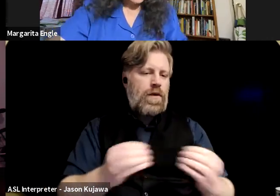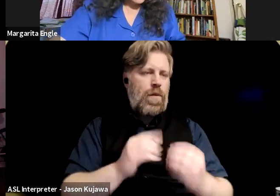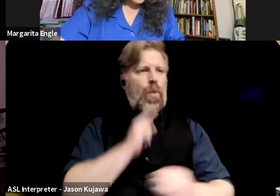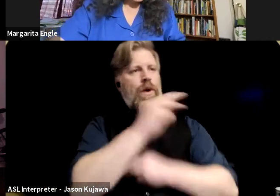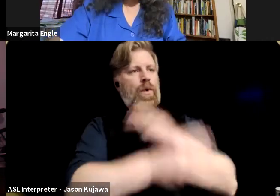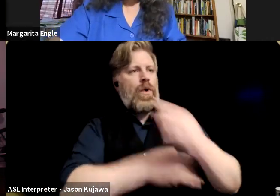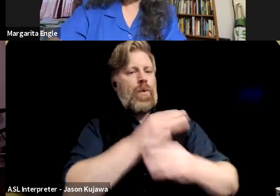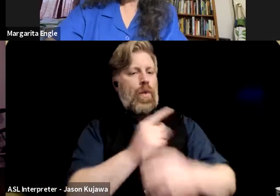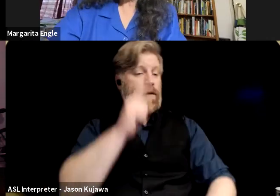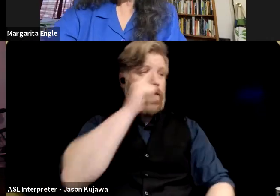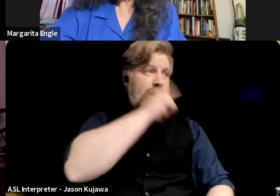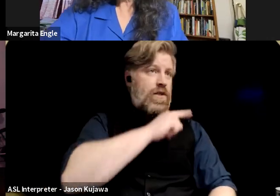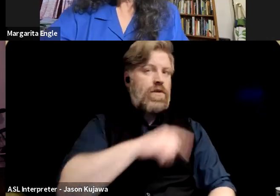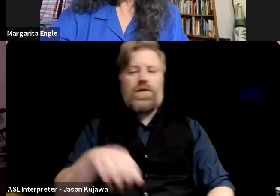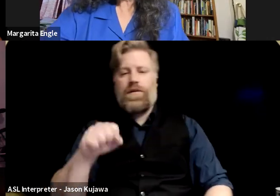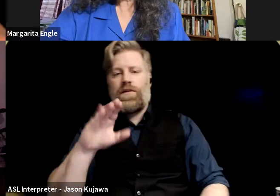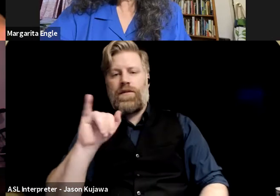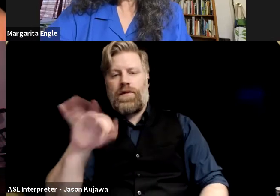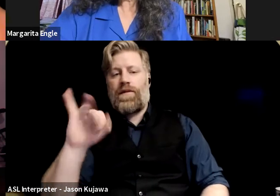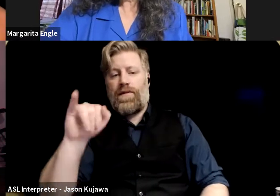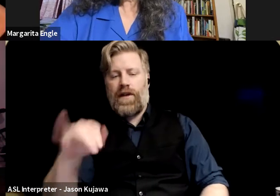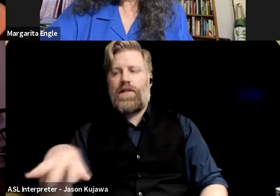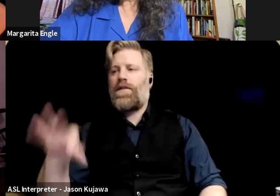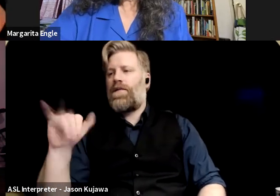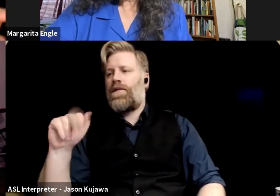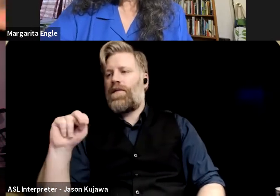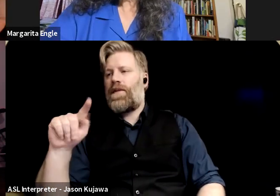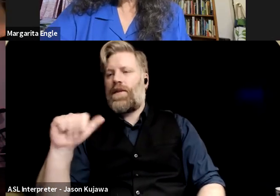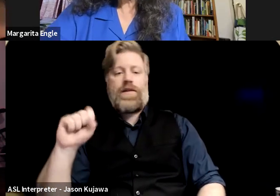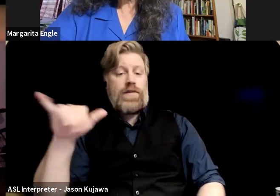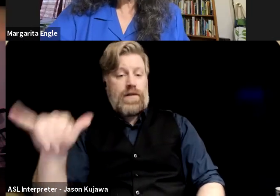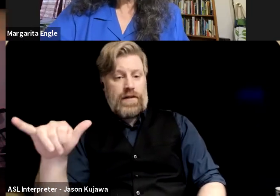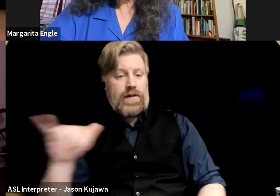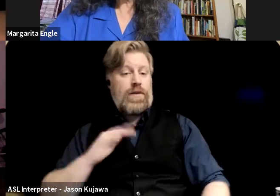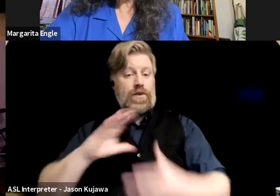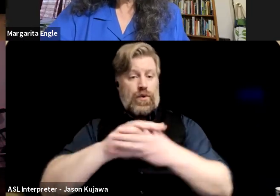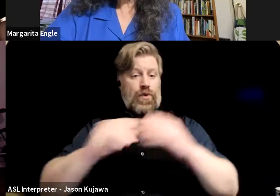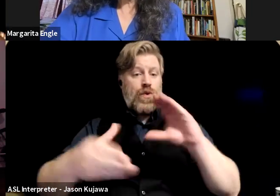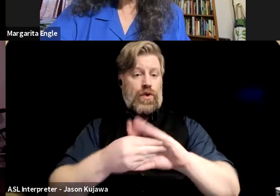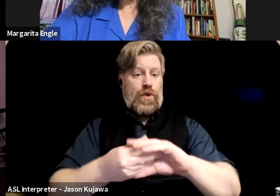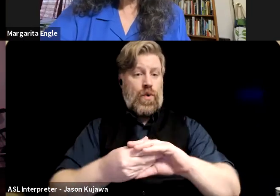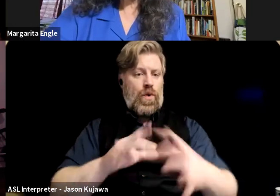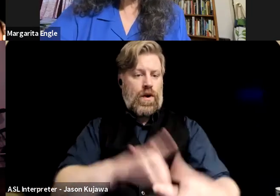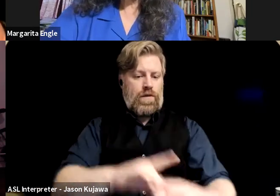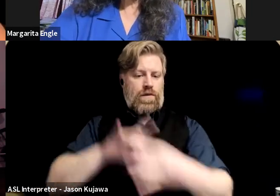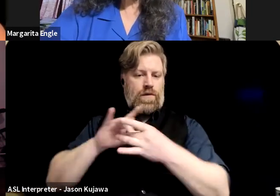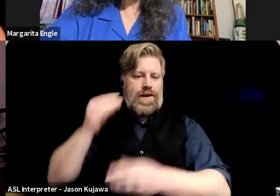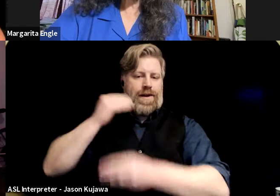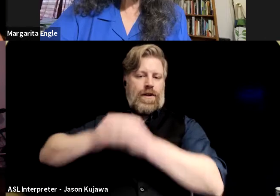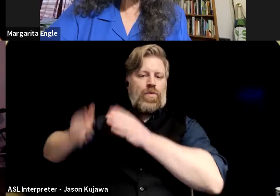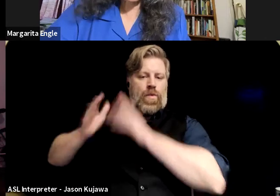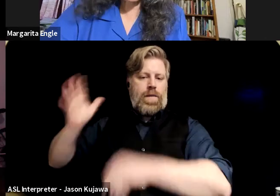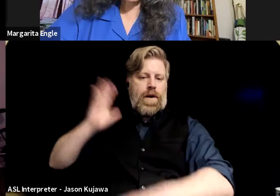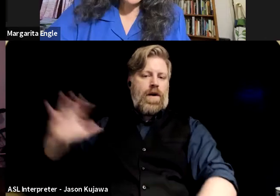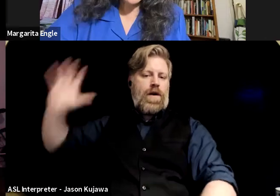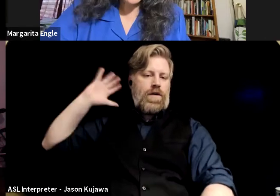science fiction, fantasy, that the stories are rooted in ancestral past, um, in, you know, in,